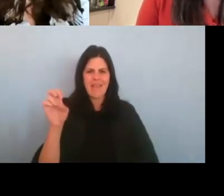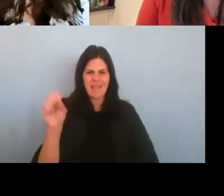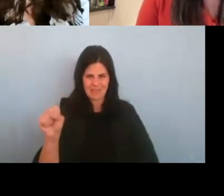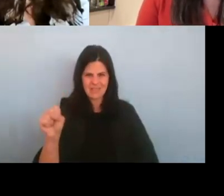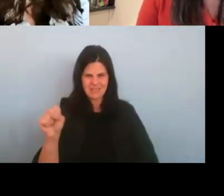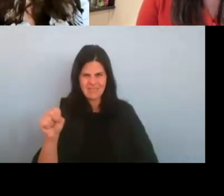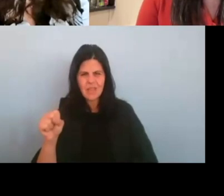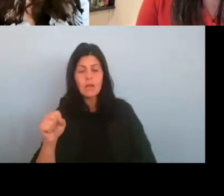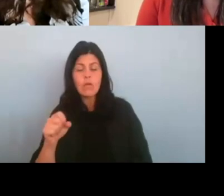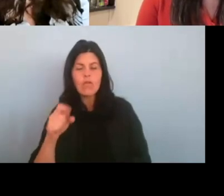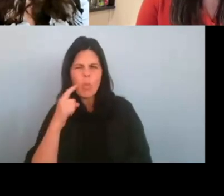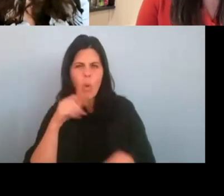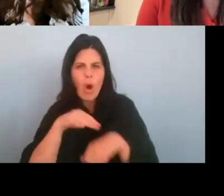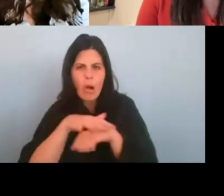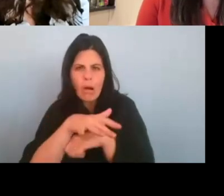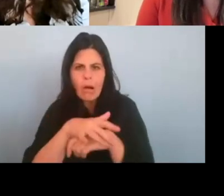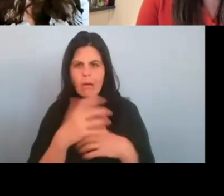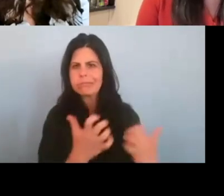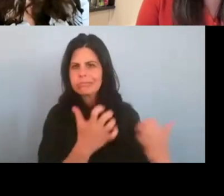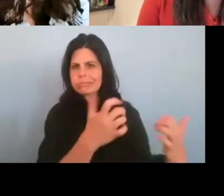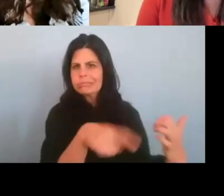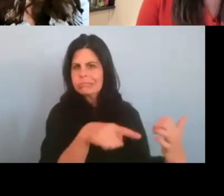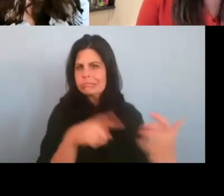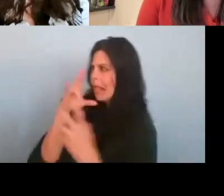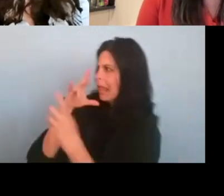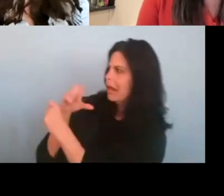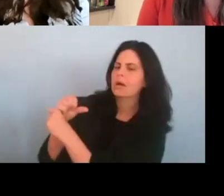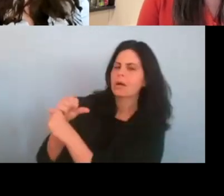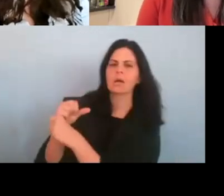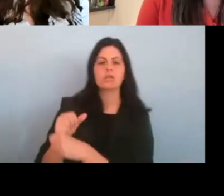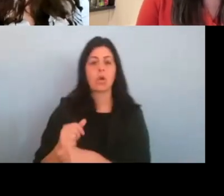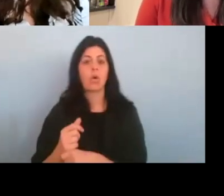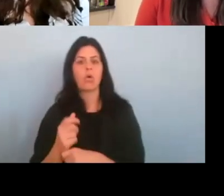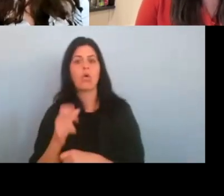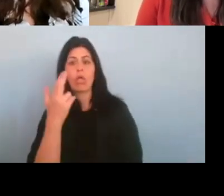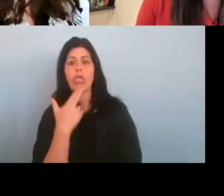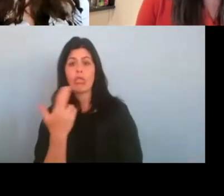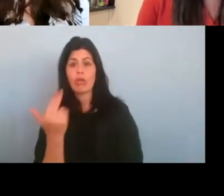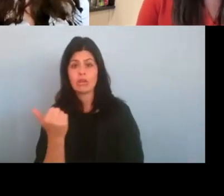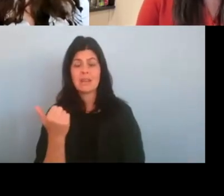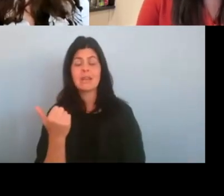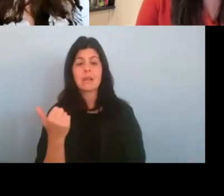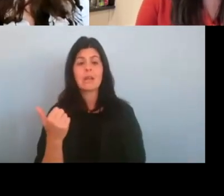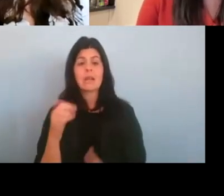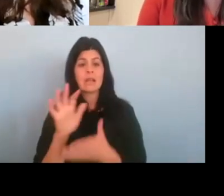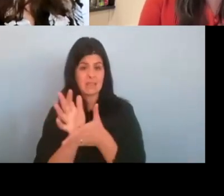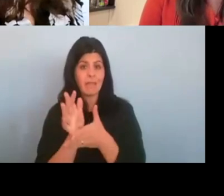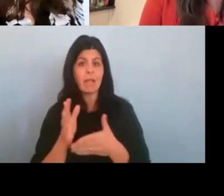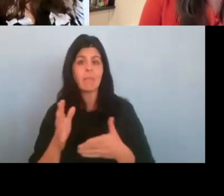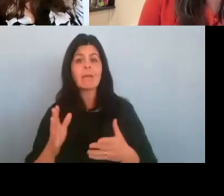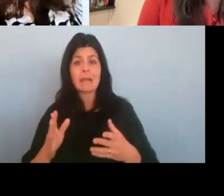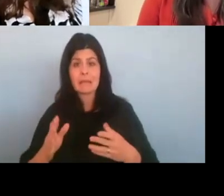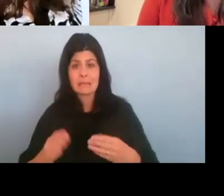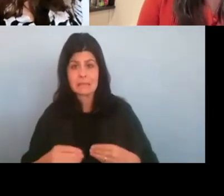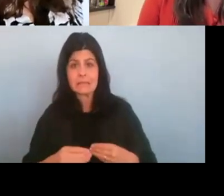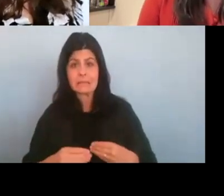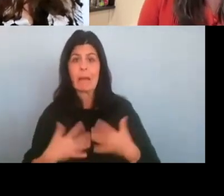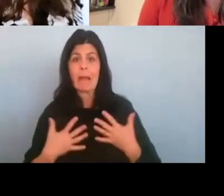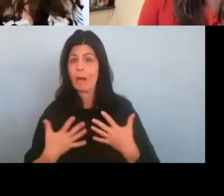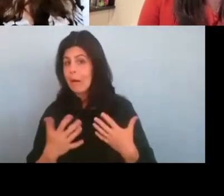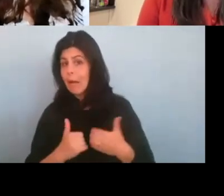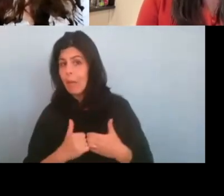what resulted was the narrative was 13. Um, a film that's inspired by my life, but not identical. And, um,